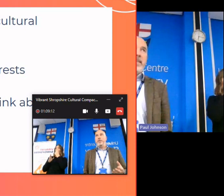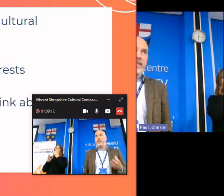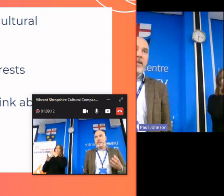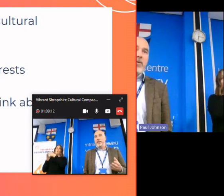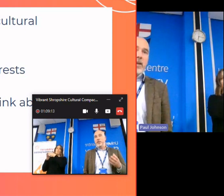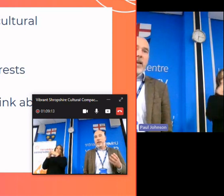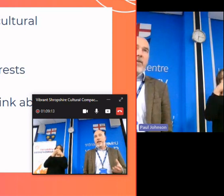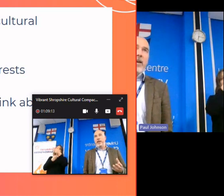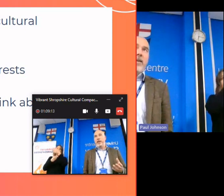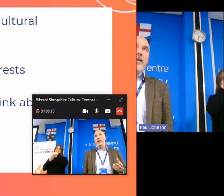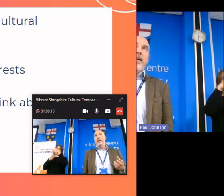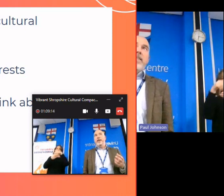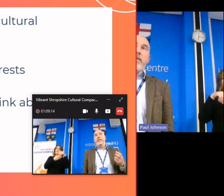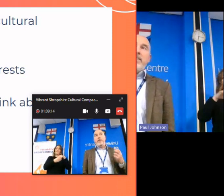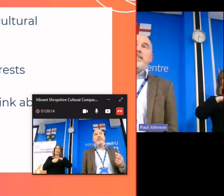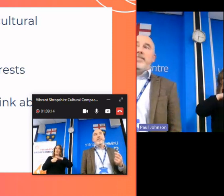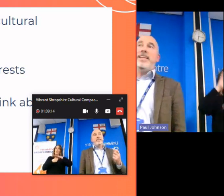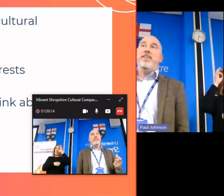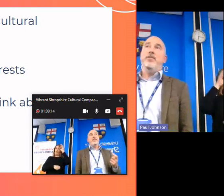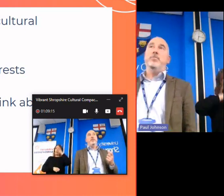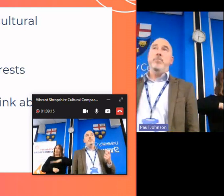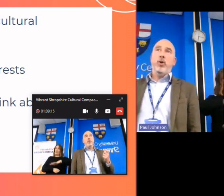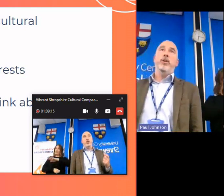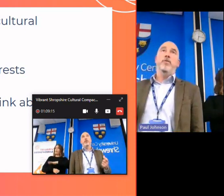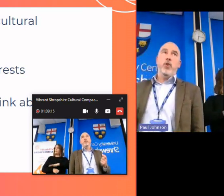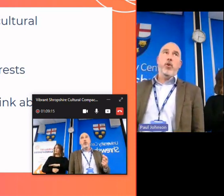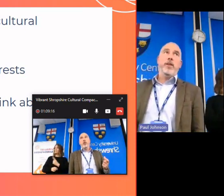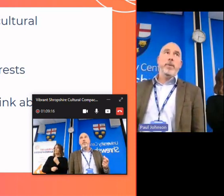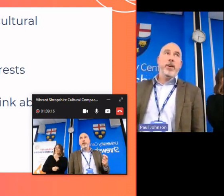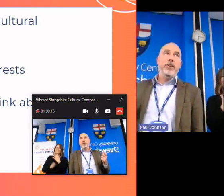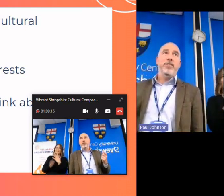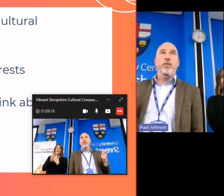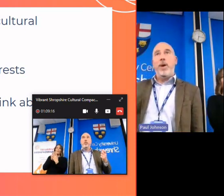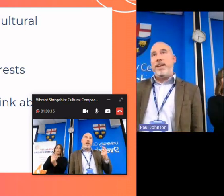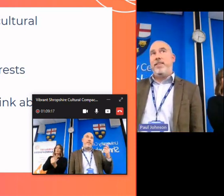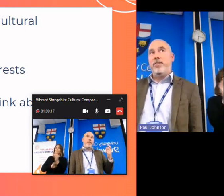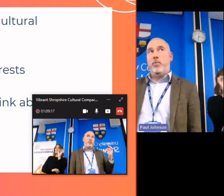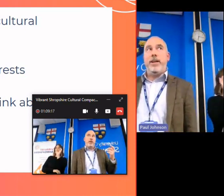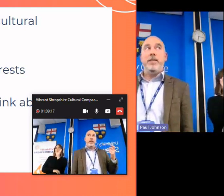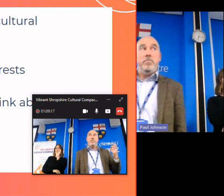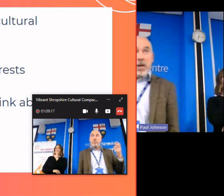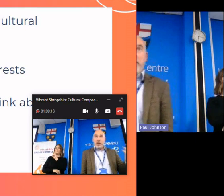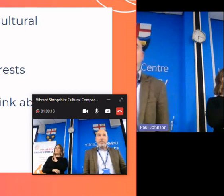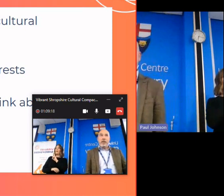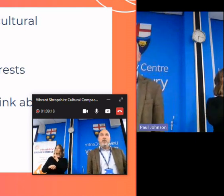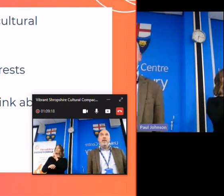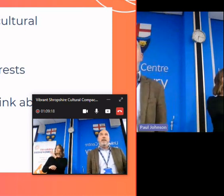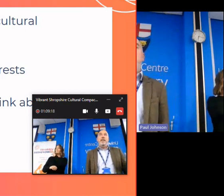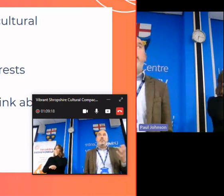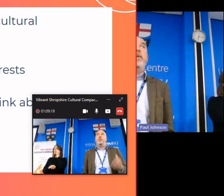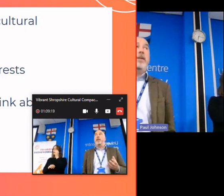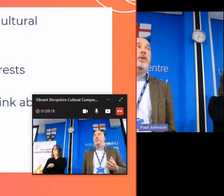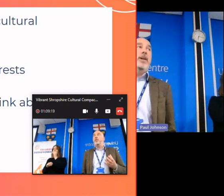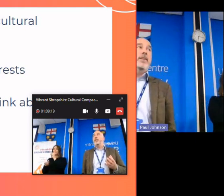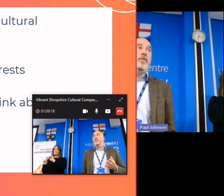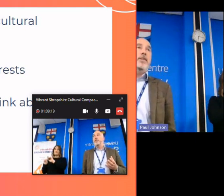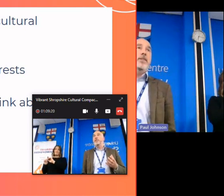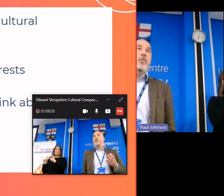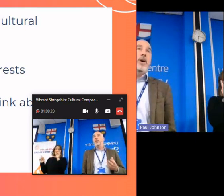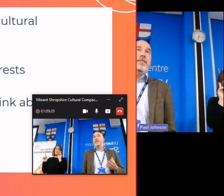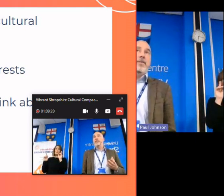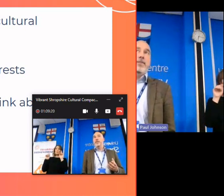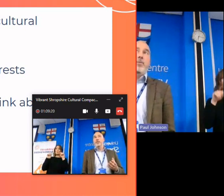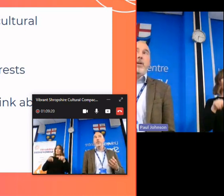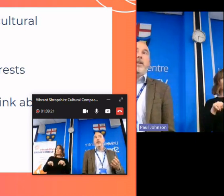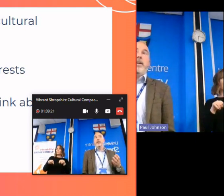benefit from it in the local area there isn't a single model for it because the way it's going to work in birmingham is probably going to be quite